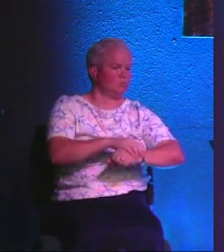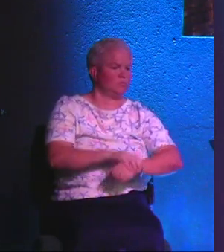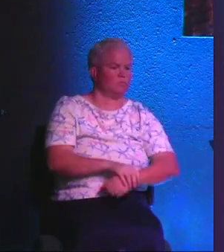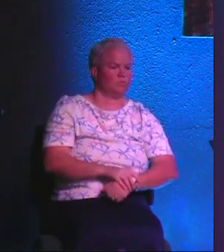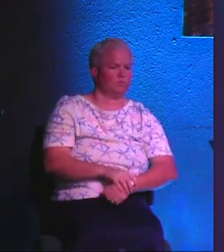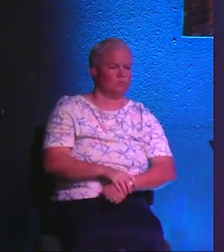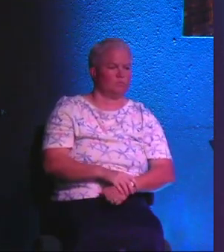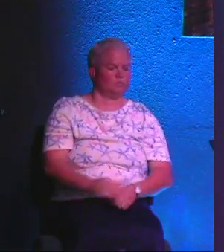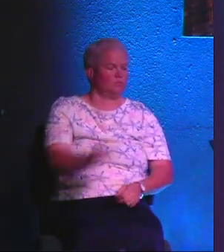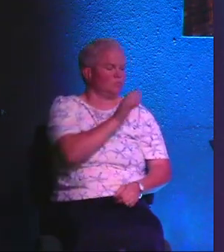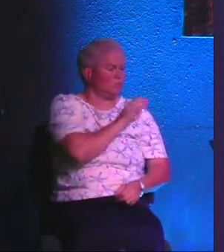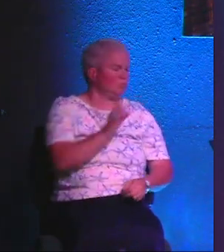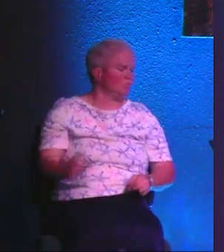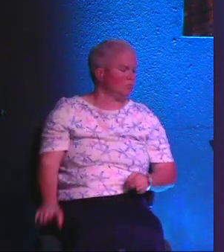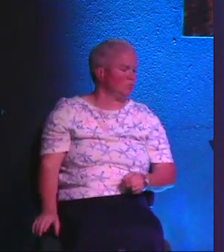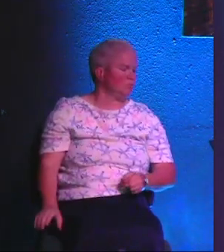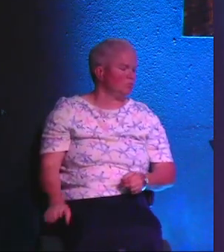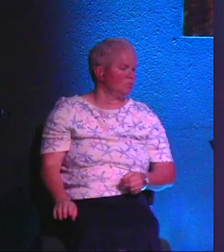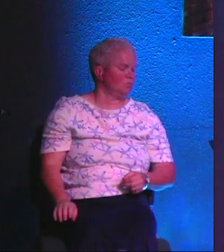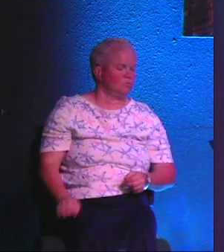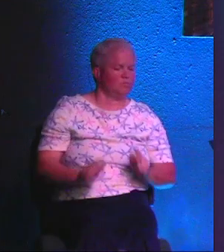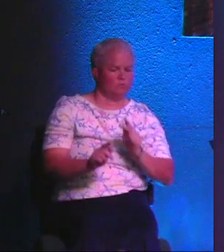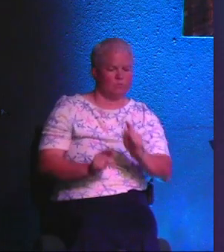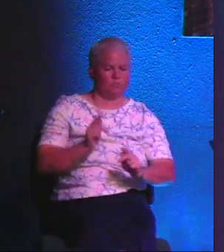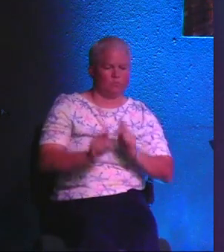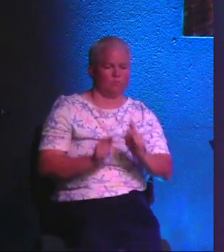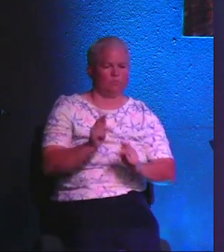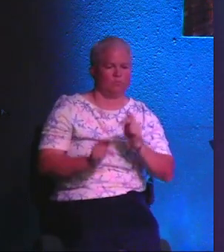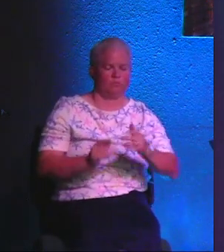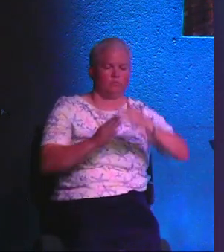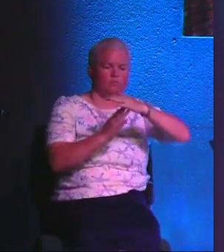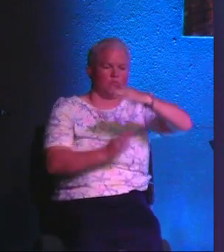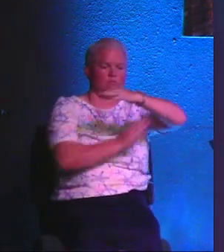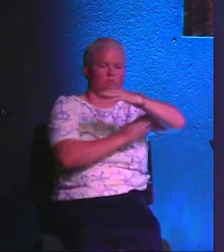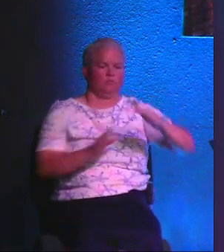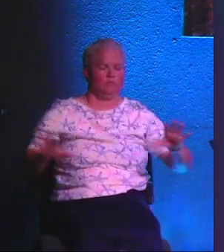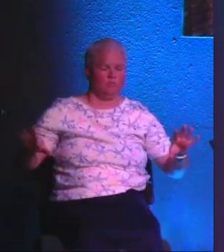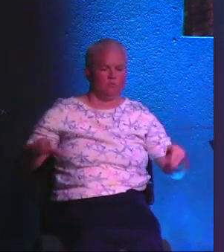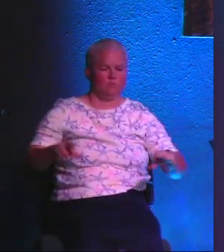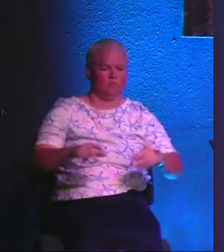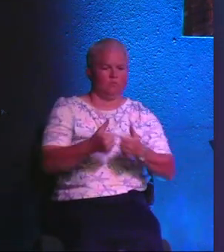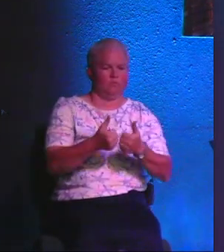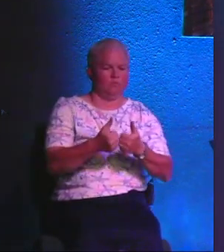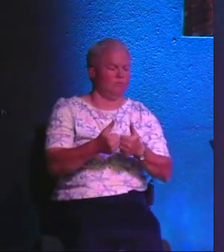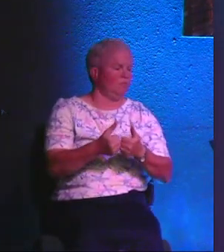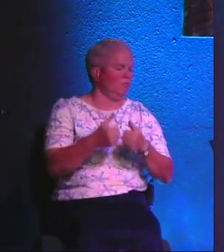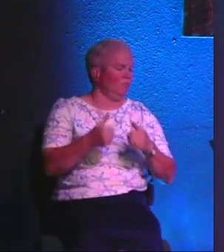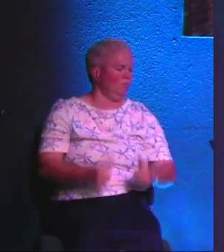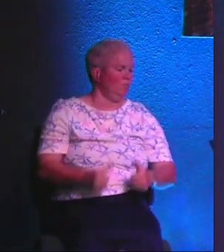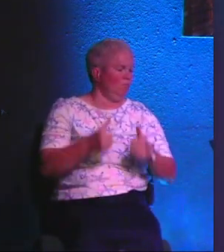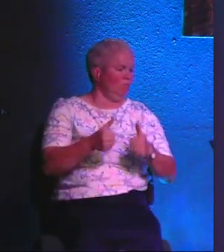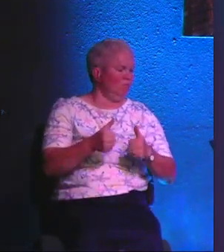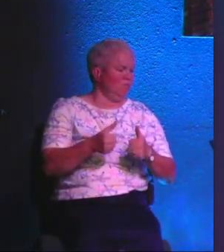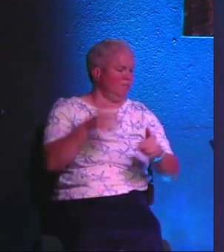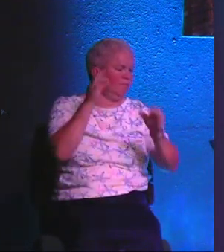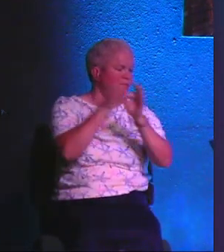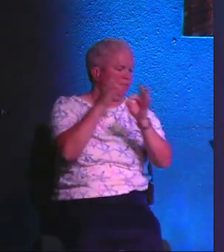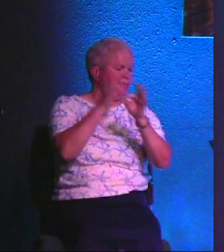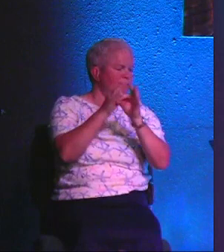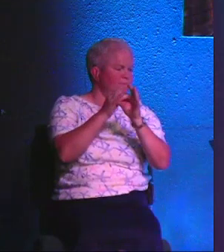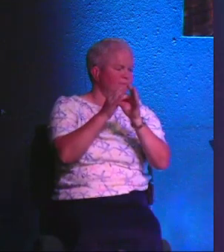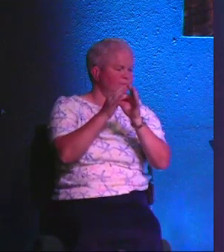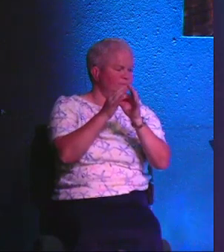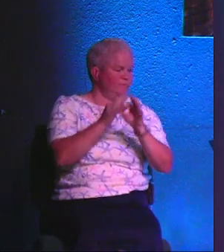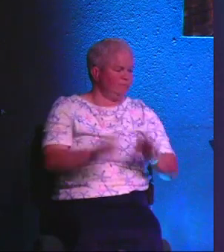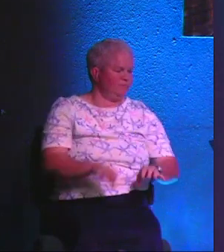body of Christ, it's time that the people who attend Bridge Assembly really begin to live a life of faith